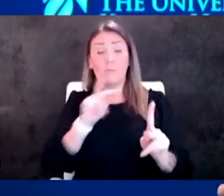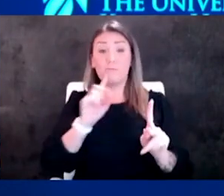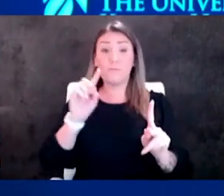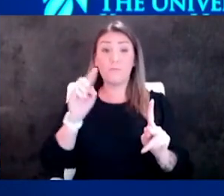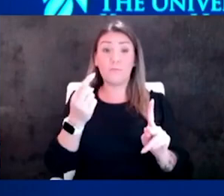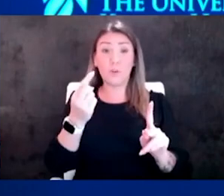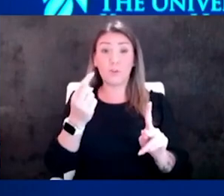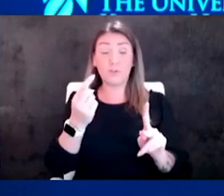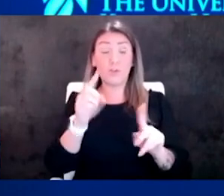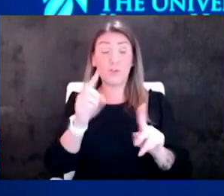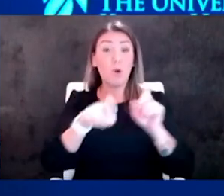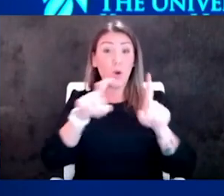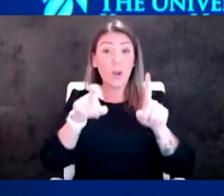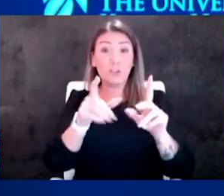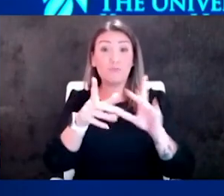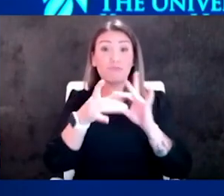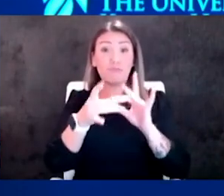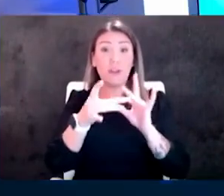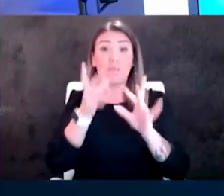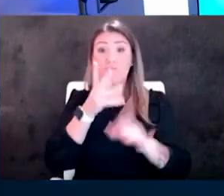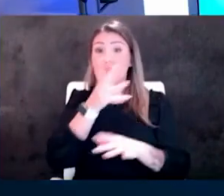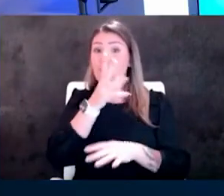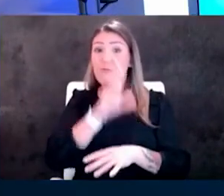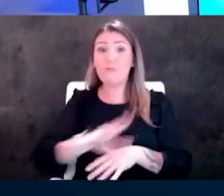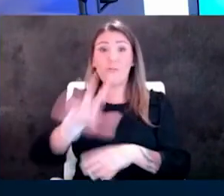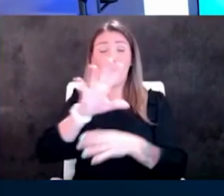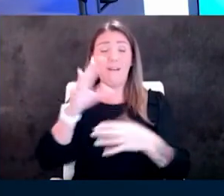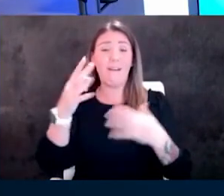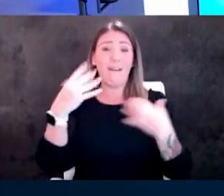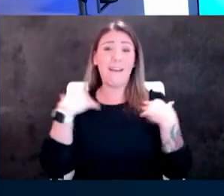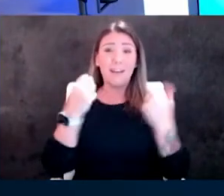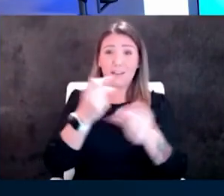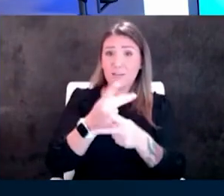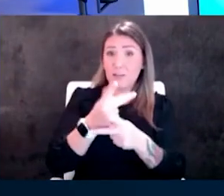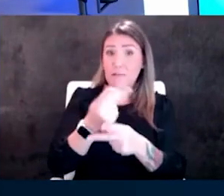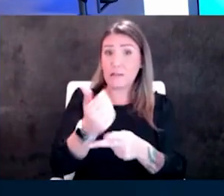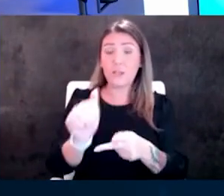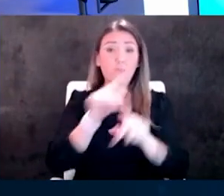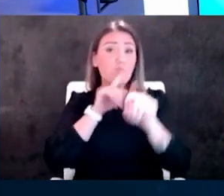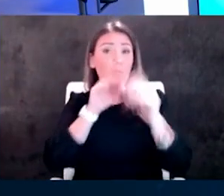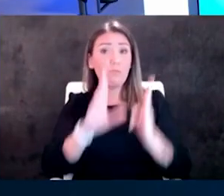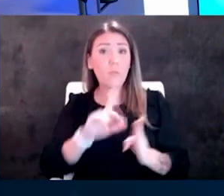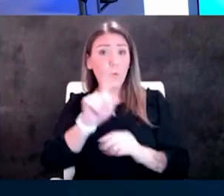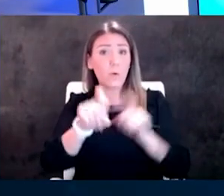around rural health care let's first see if there are any reporter questions on the line